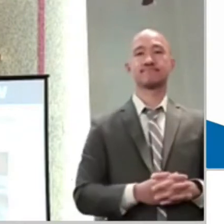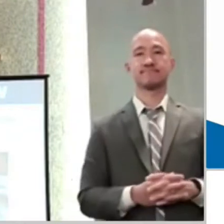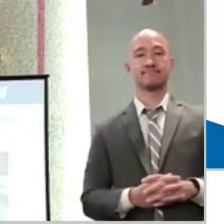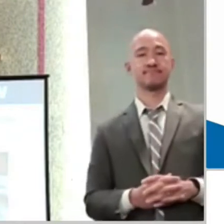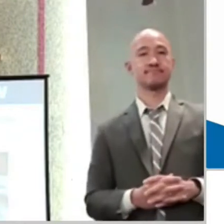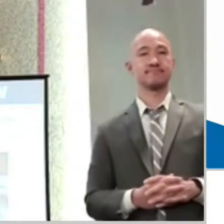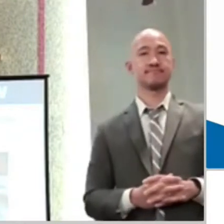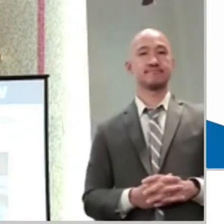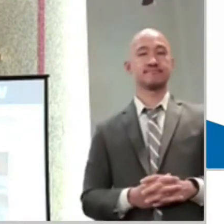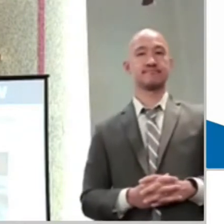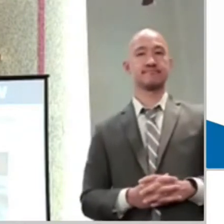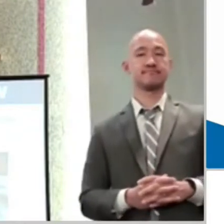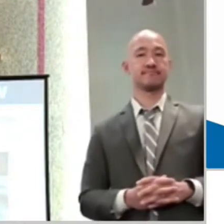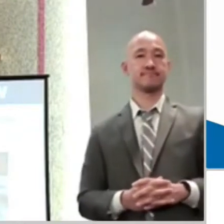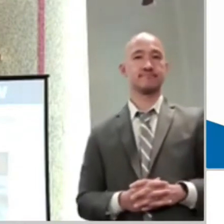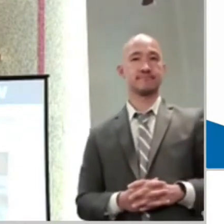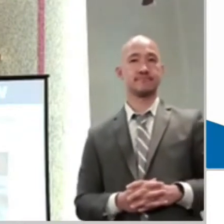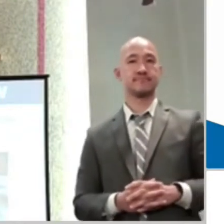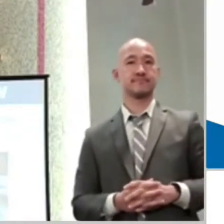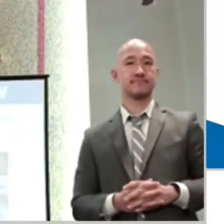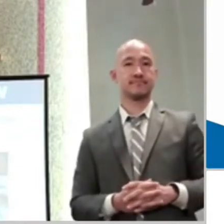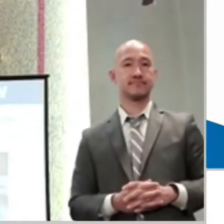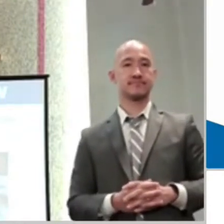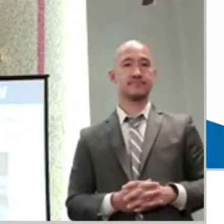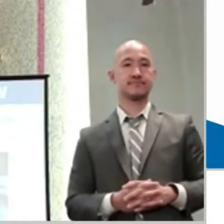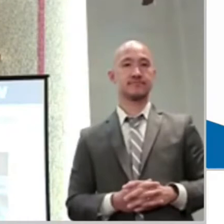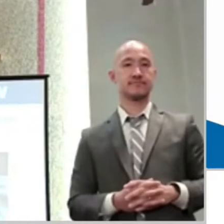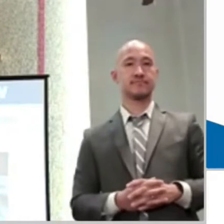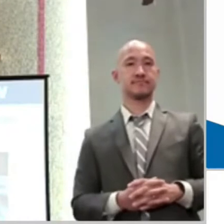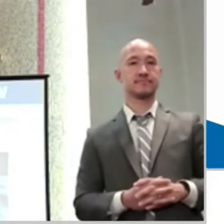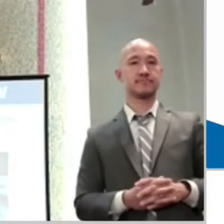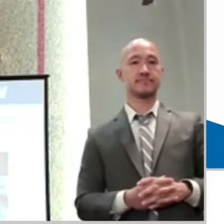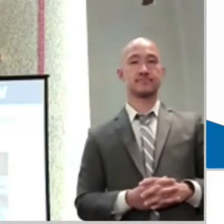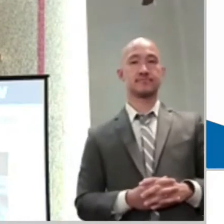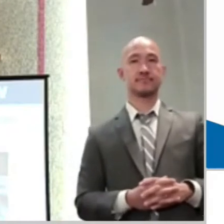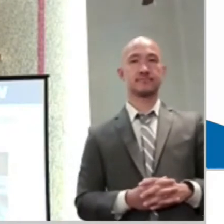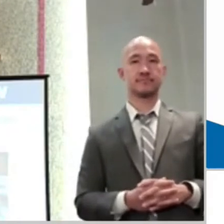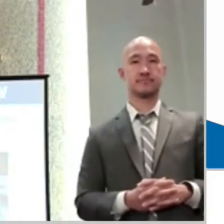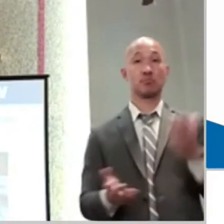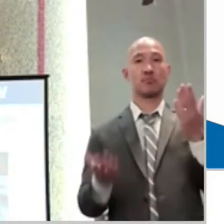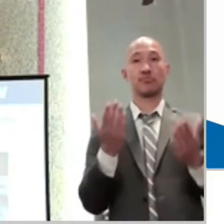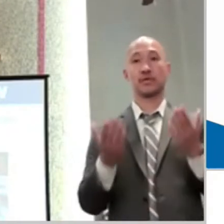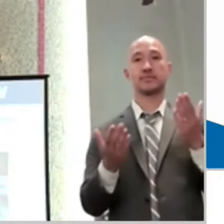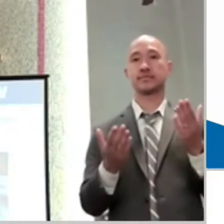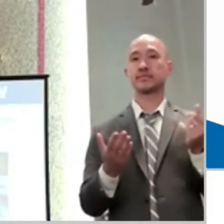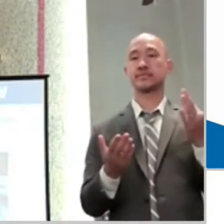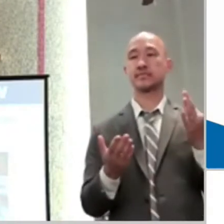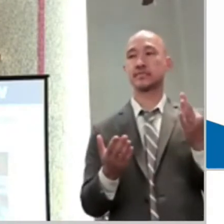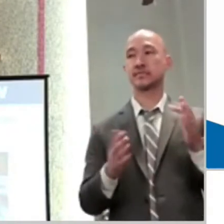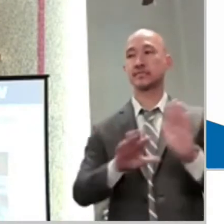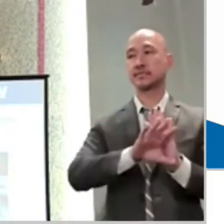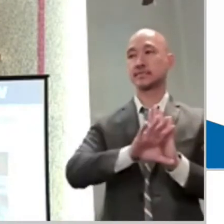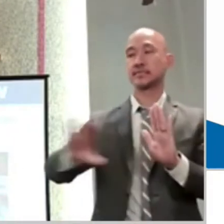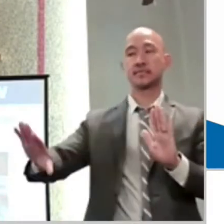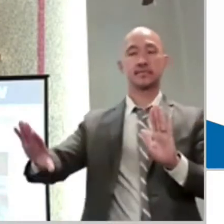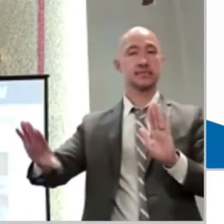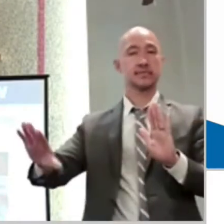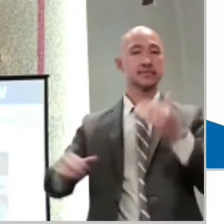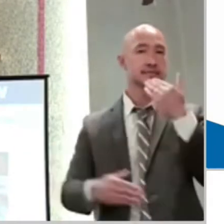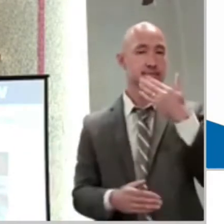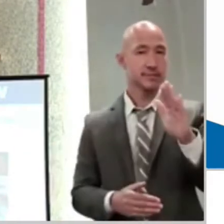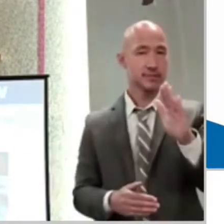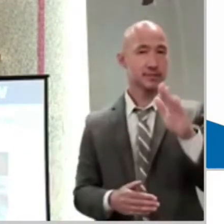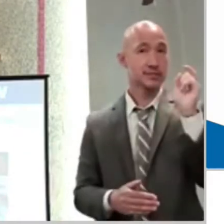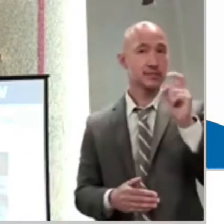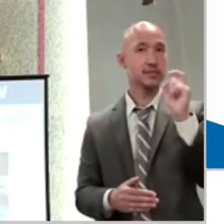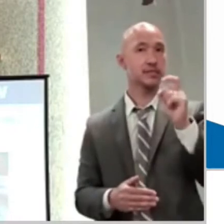grow in order for you to keep evil at bay. In order for you to triumph with good over evil. We